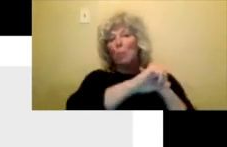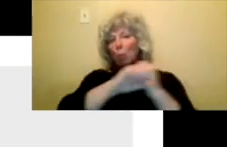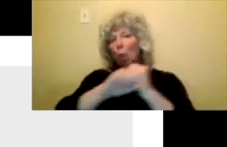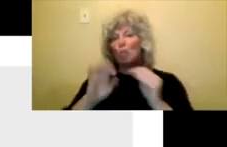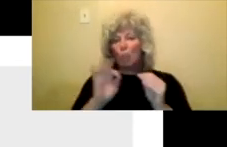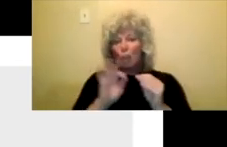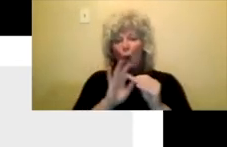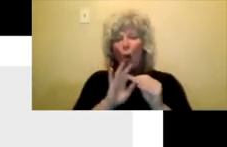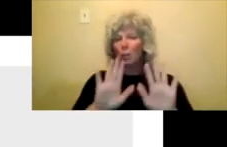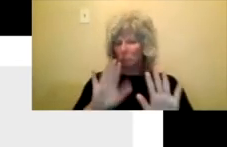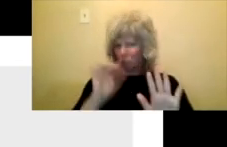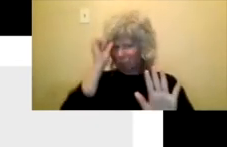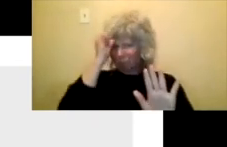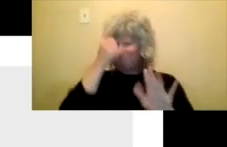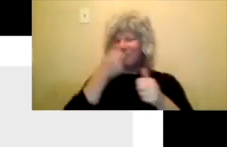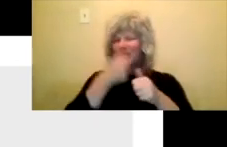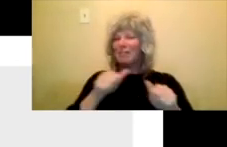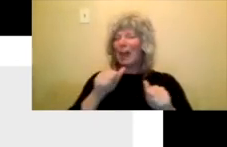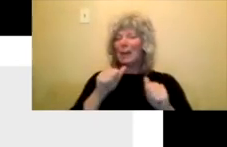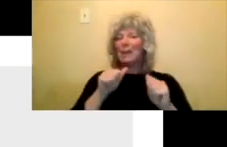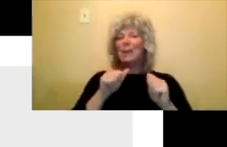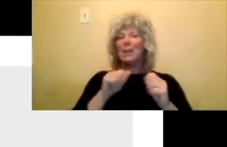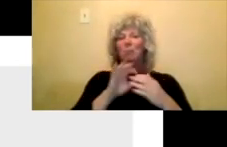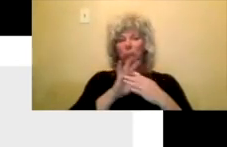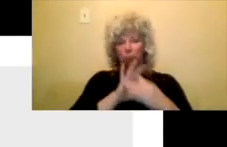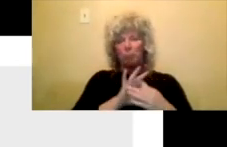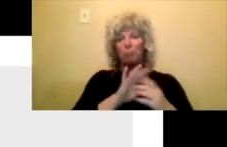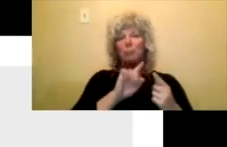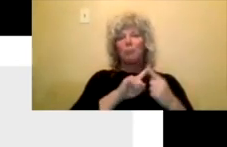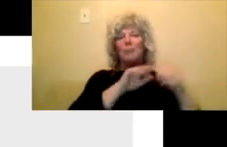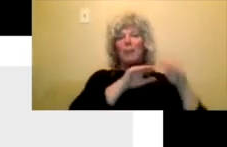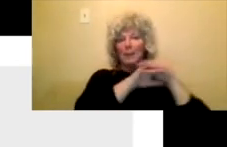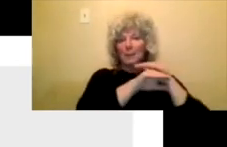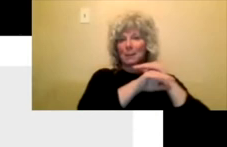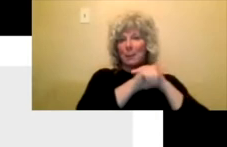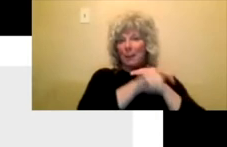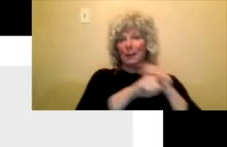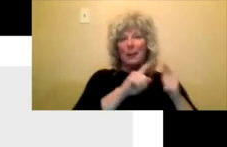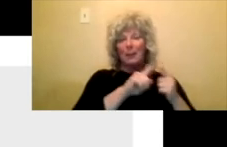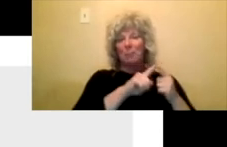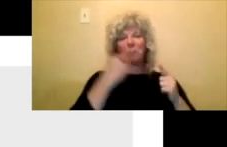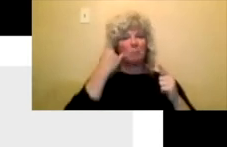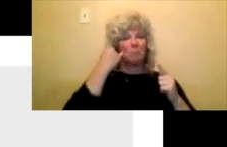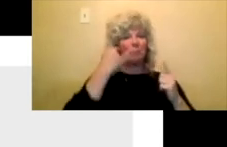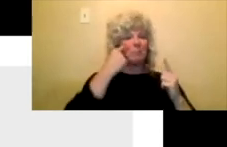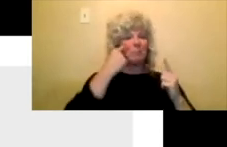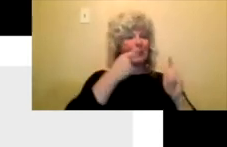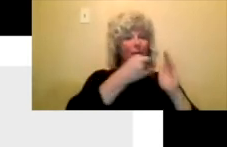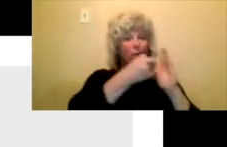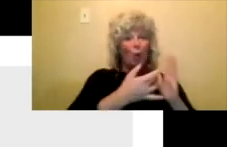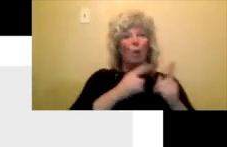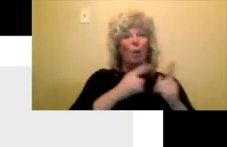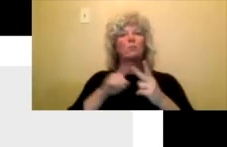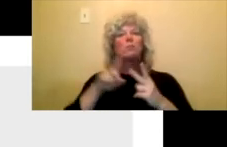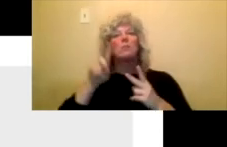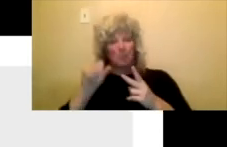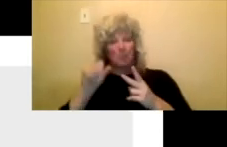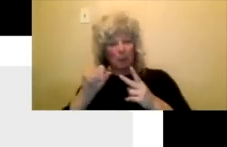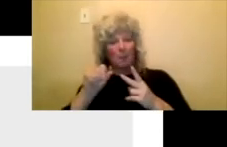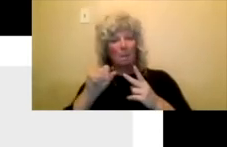any accessibility needs for deaf and disabled artists, you would have to put that in your